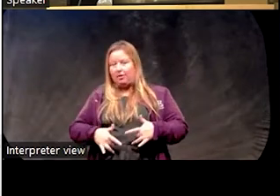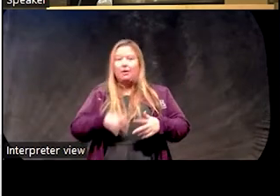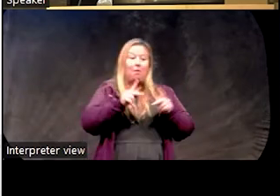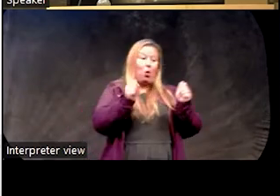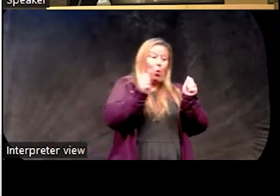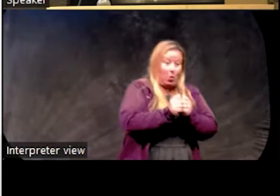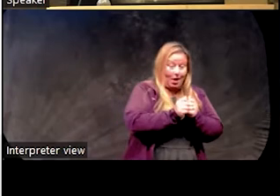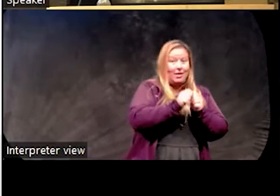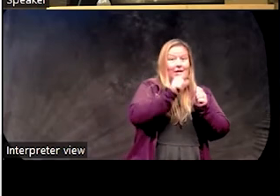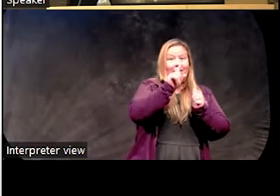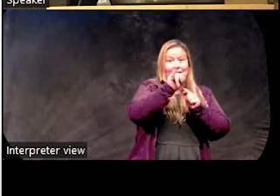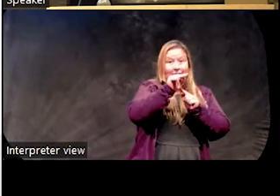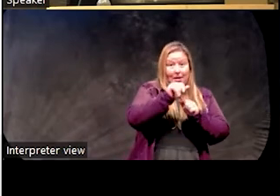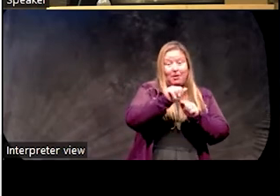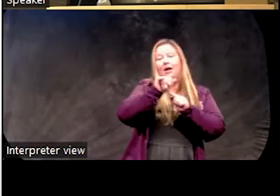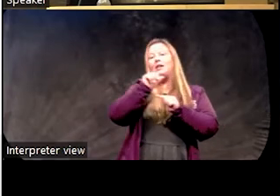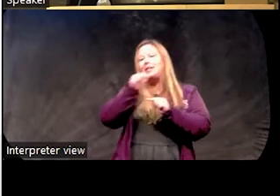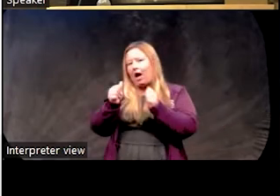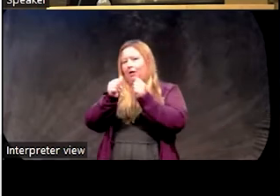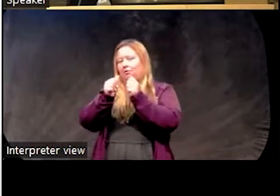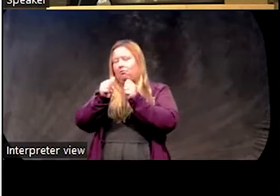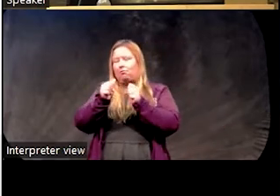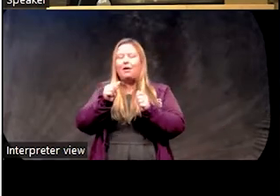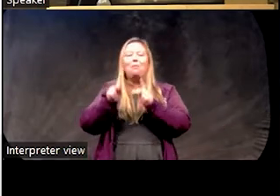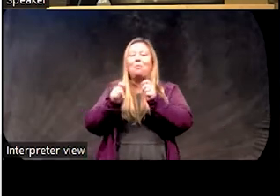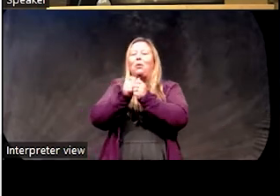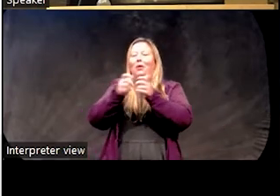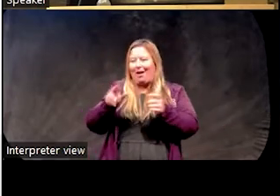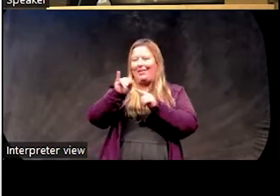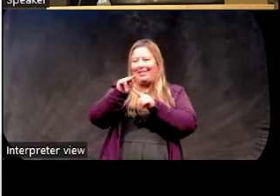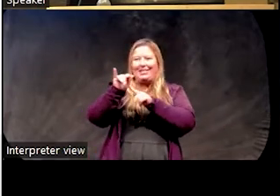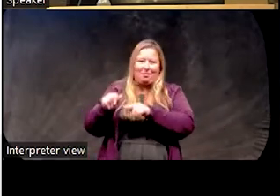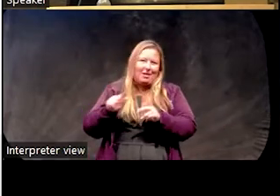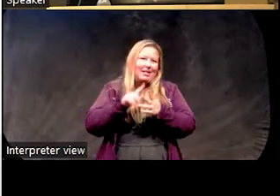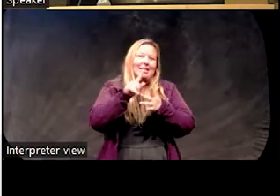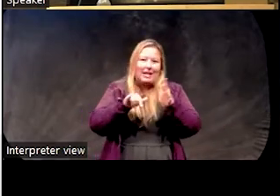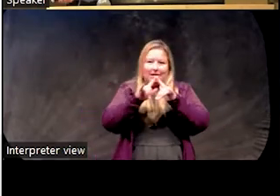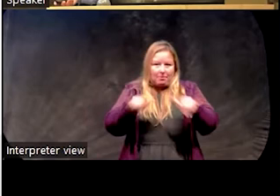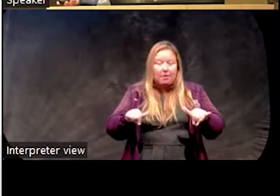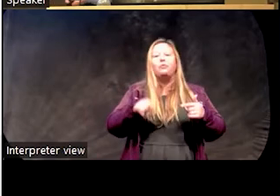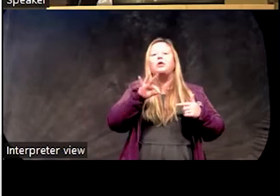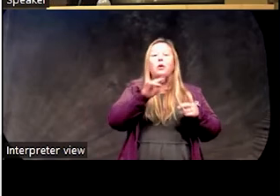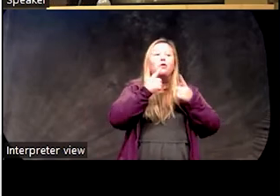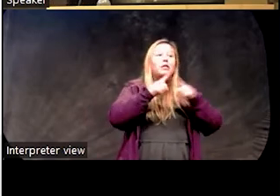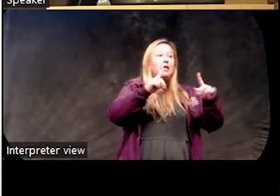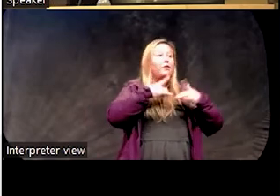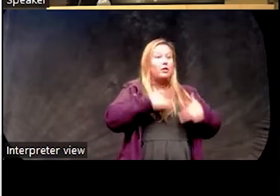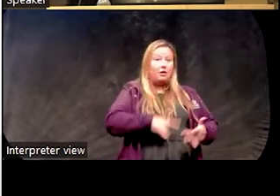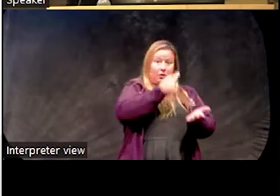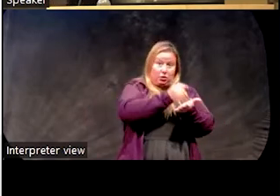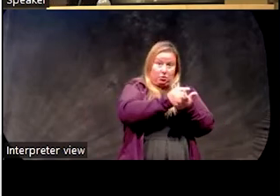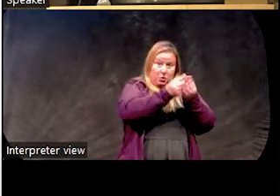without insomnia at baseline. Looking at only those with depression who then get treated and successfully treated for depression,